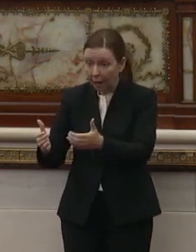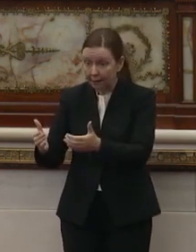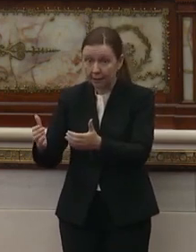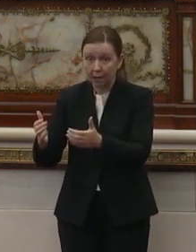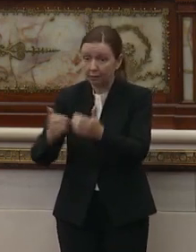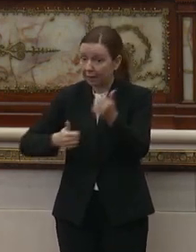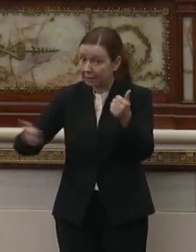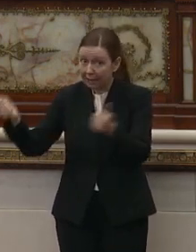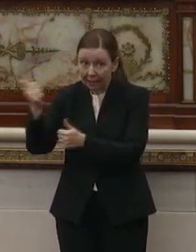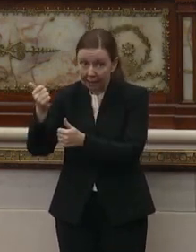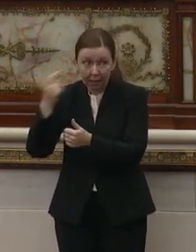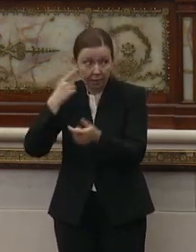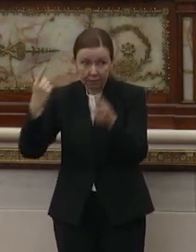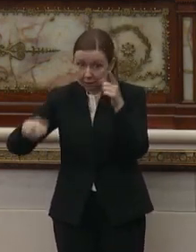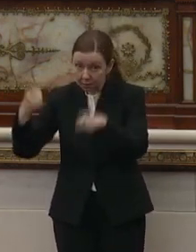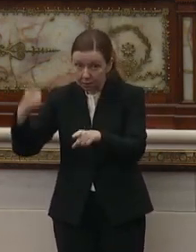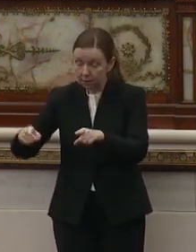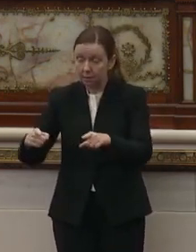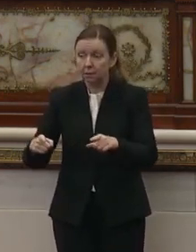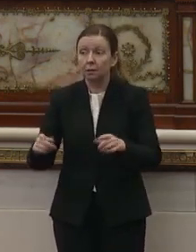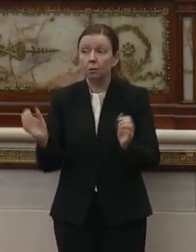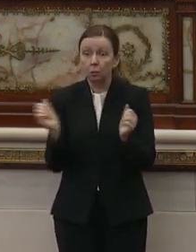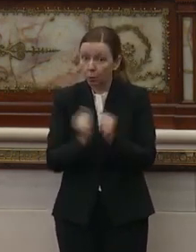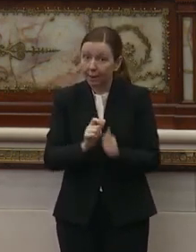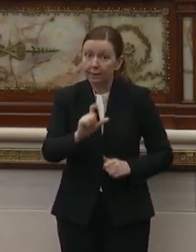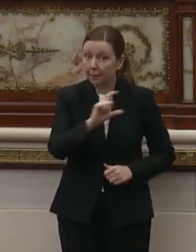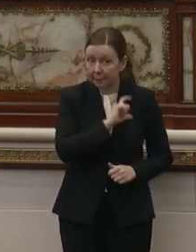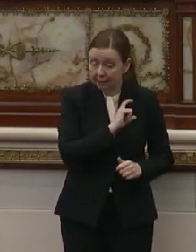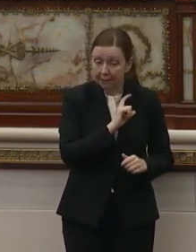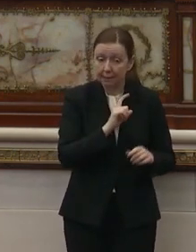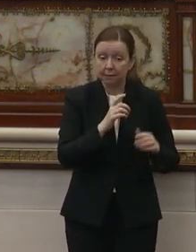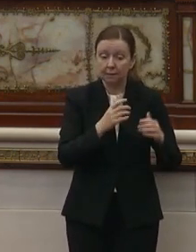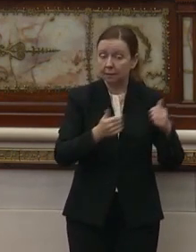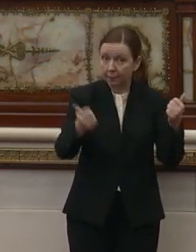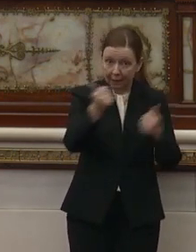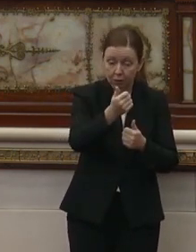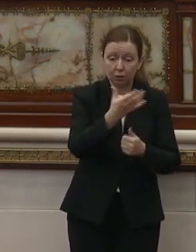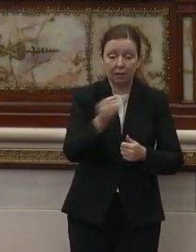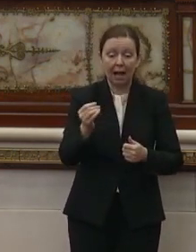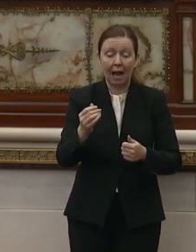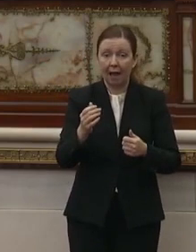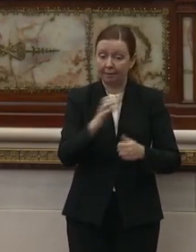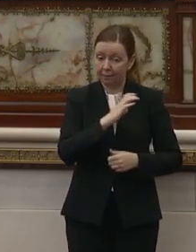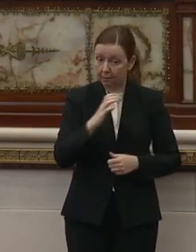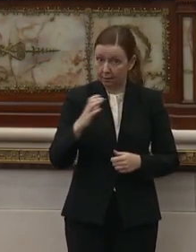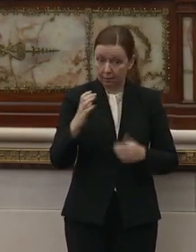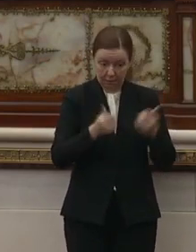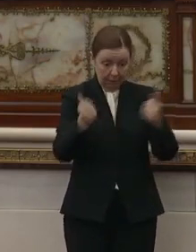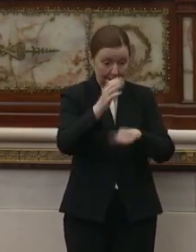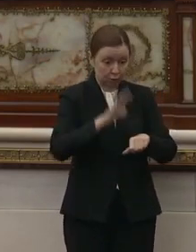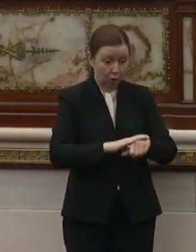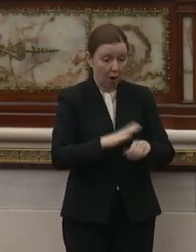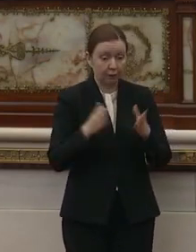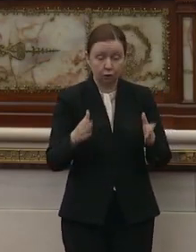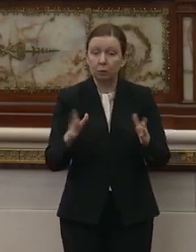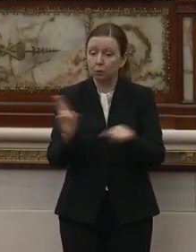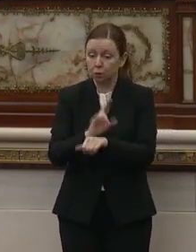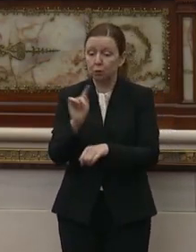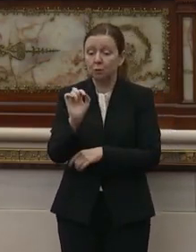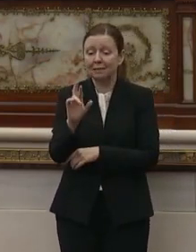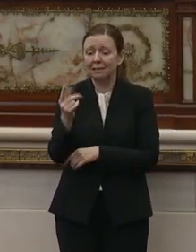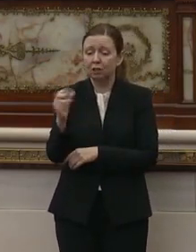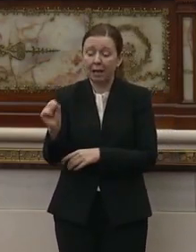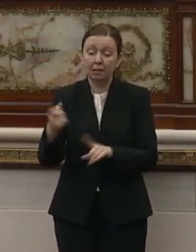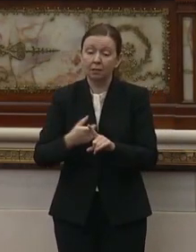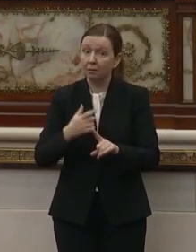executives, in conjunction with the police commanders, and the commanders on the street was to deploy tear gas. And